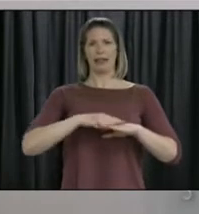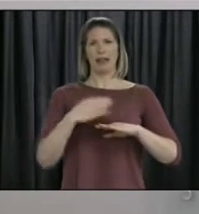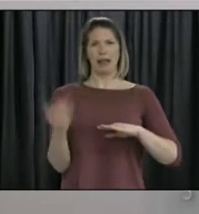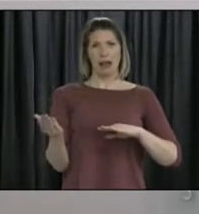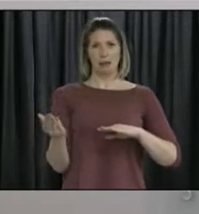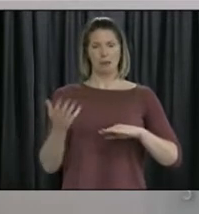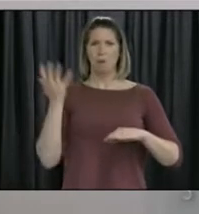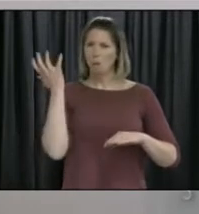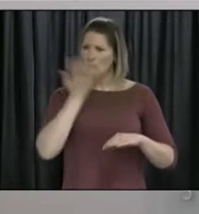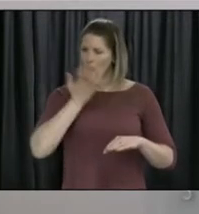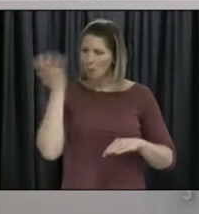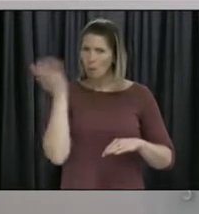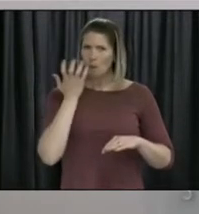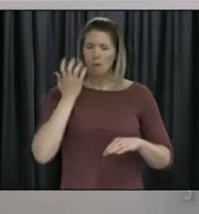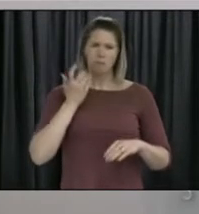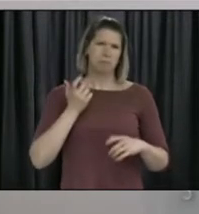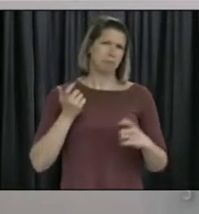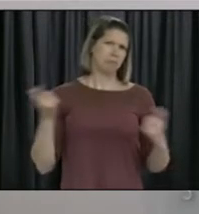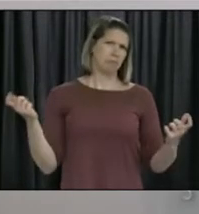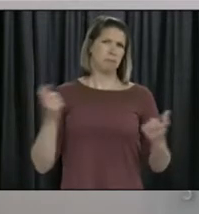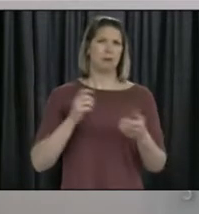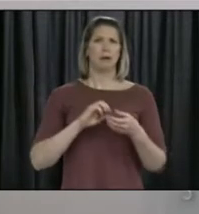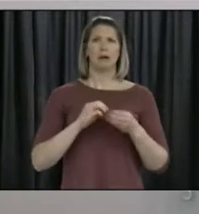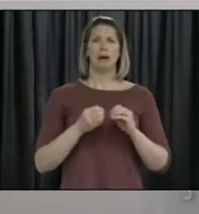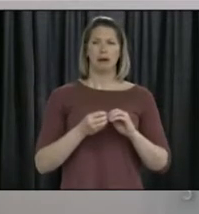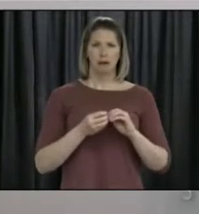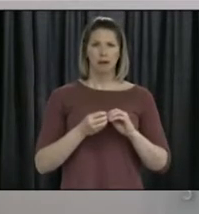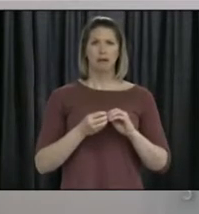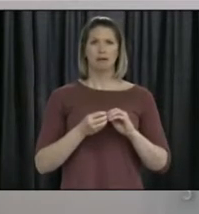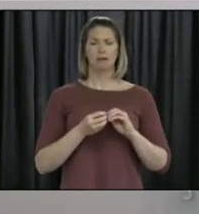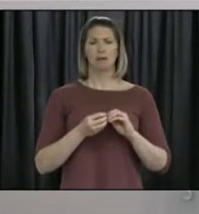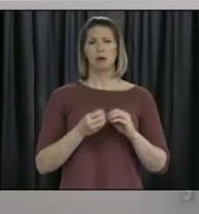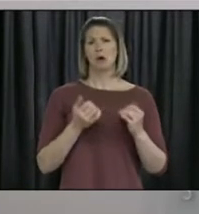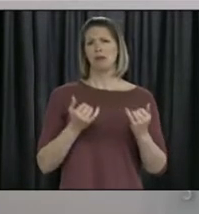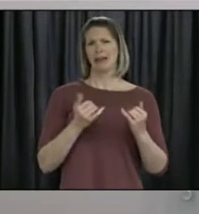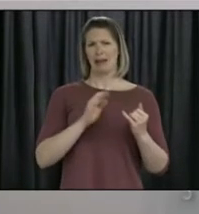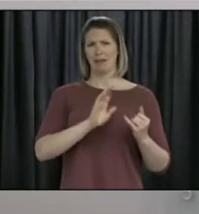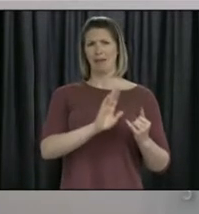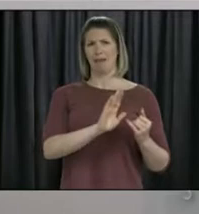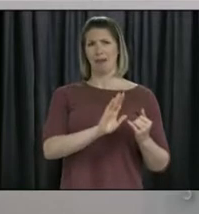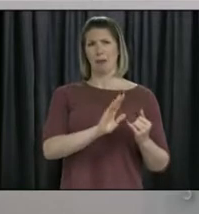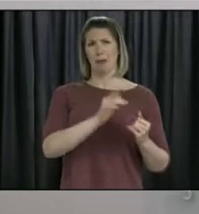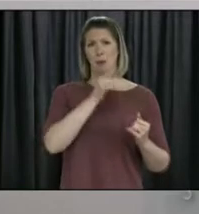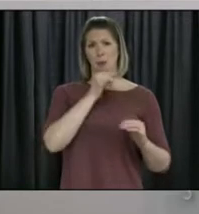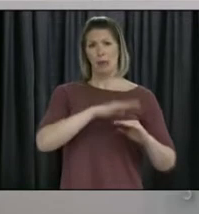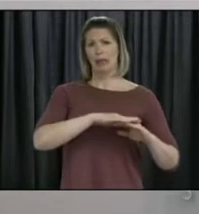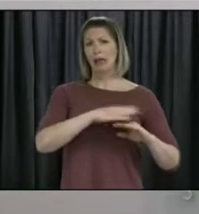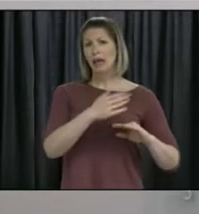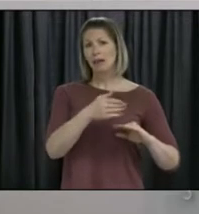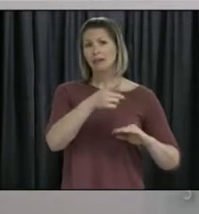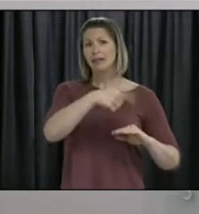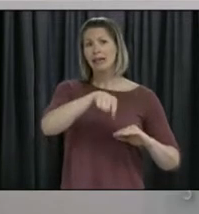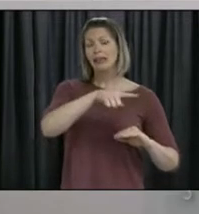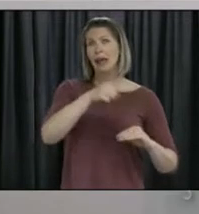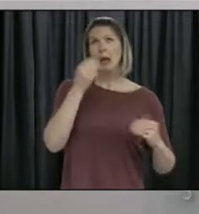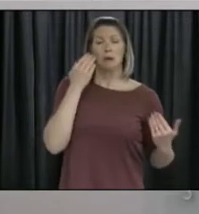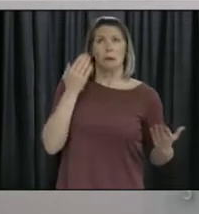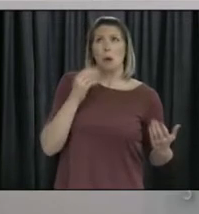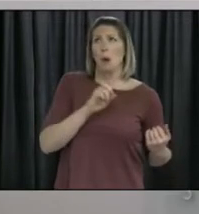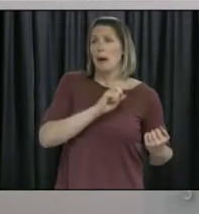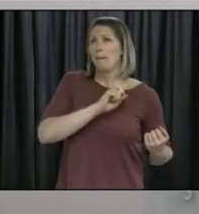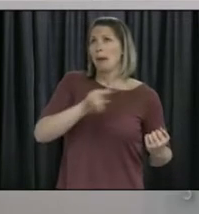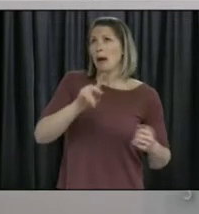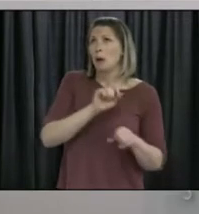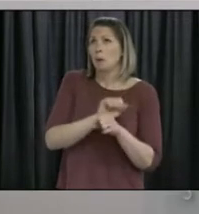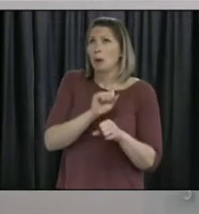those individual workers who are now struggling, not just with their finances, but with the uncertainty of not knowing if or when their jobs will come